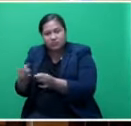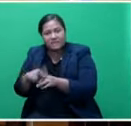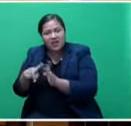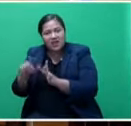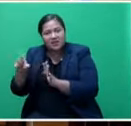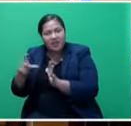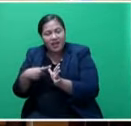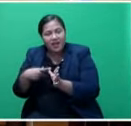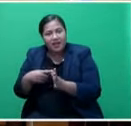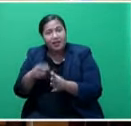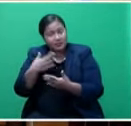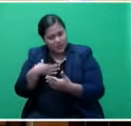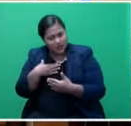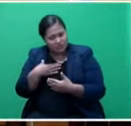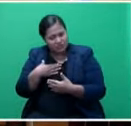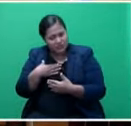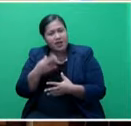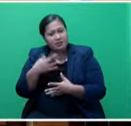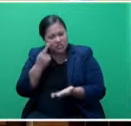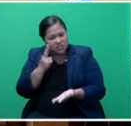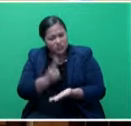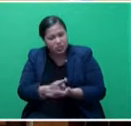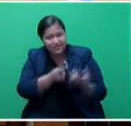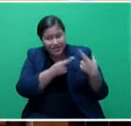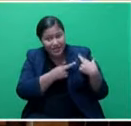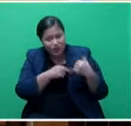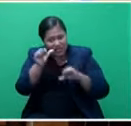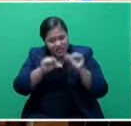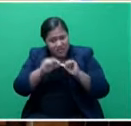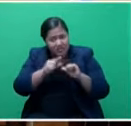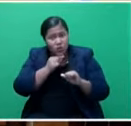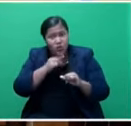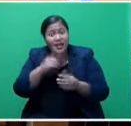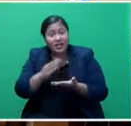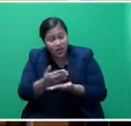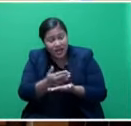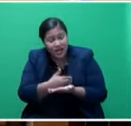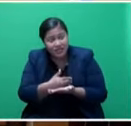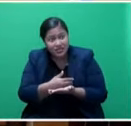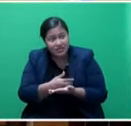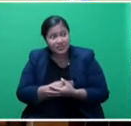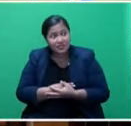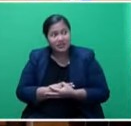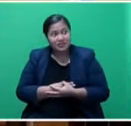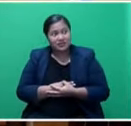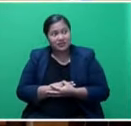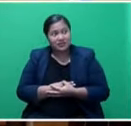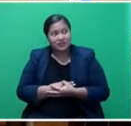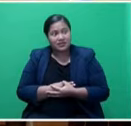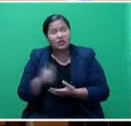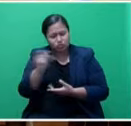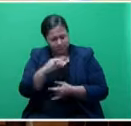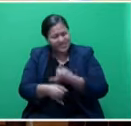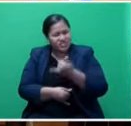of assessing loans and collection should be left at that where